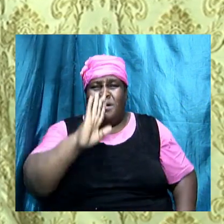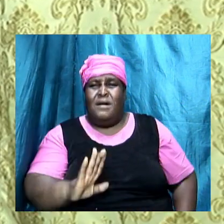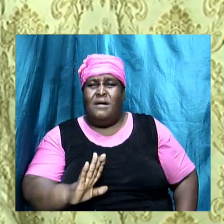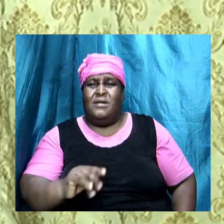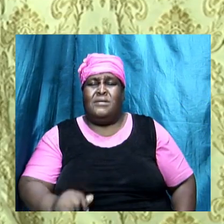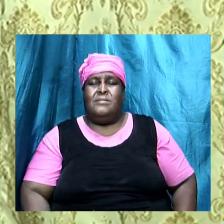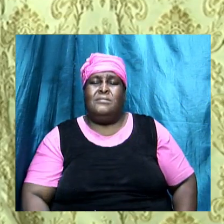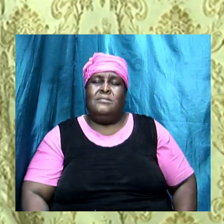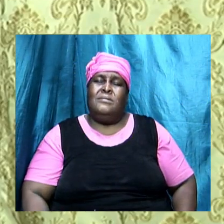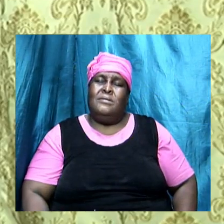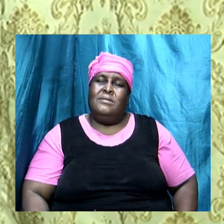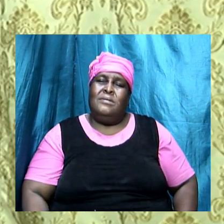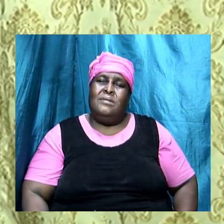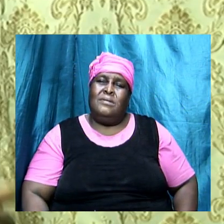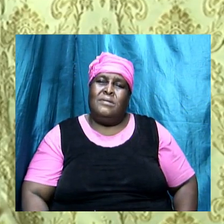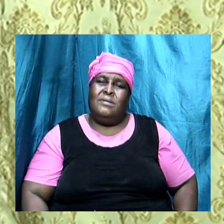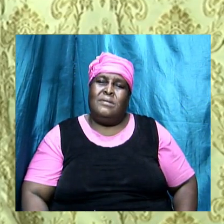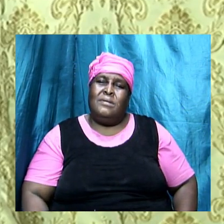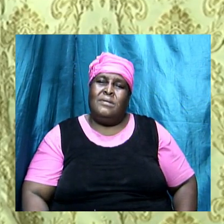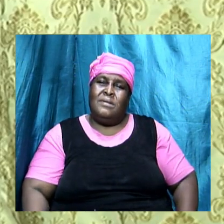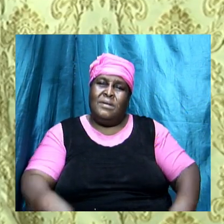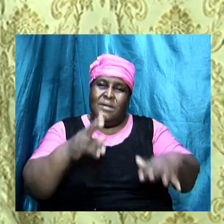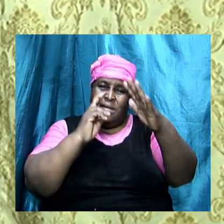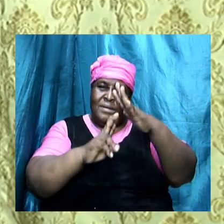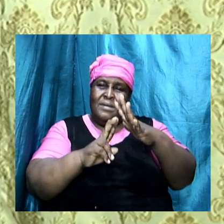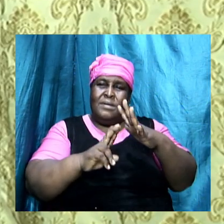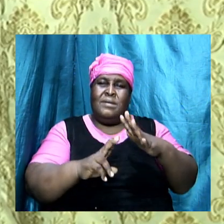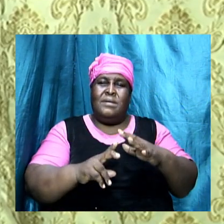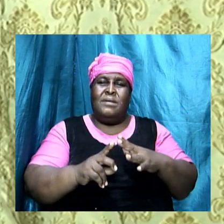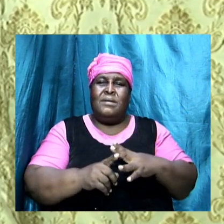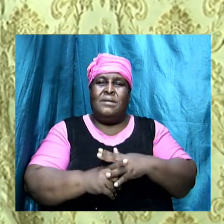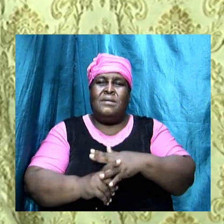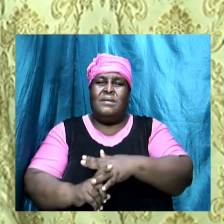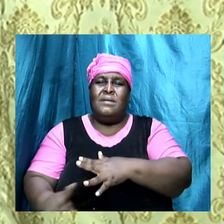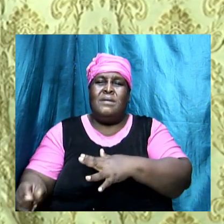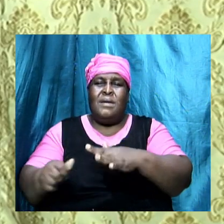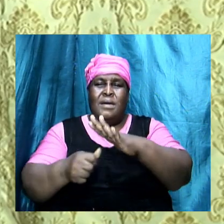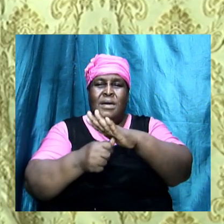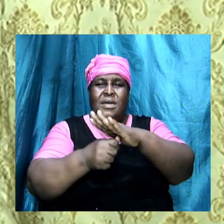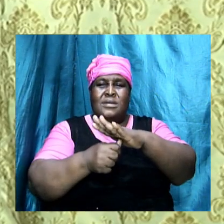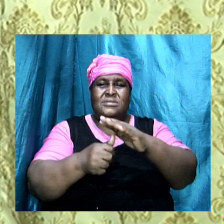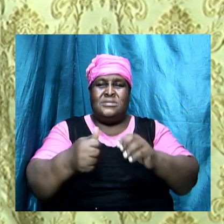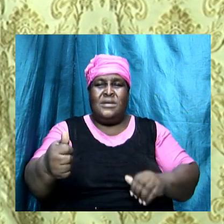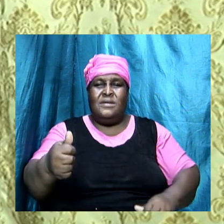and the prophet that just did the mighty work ran and hid himself